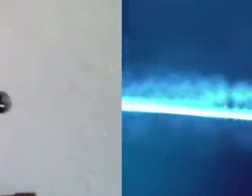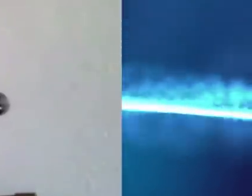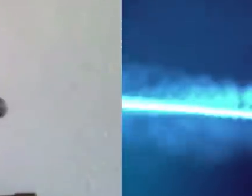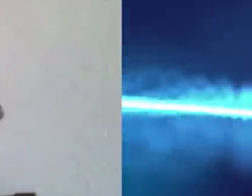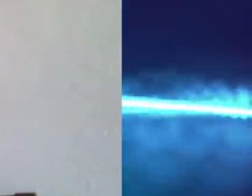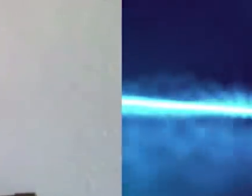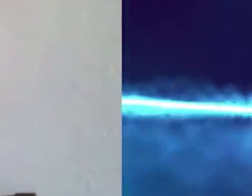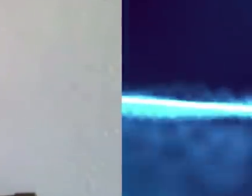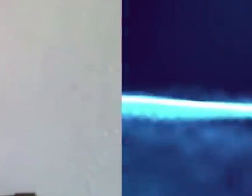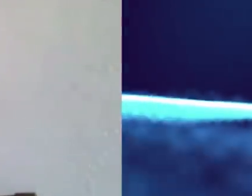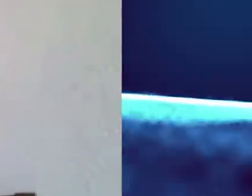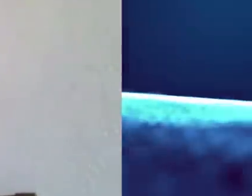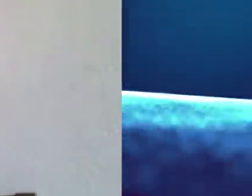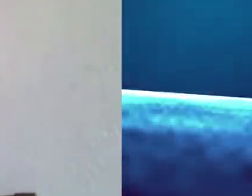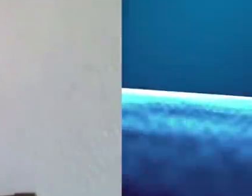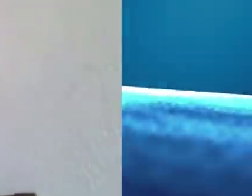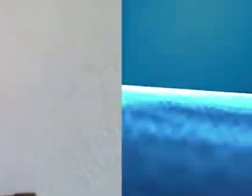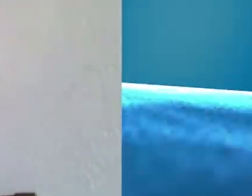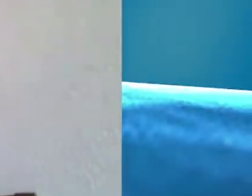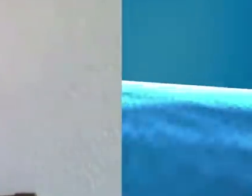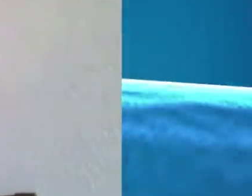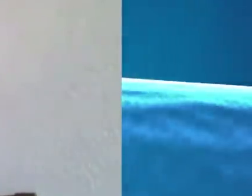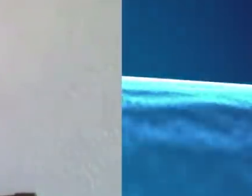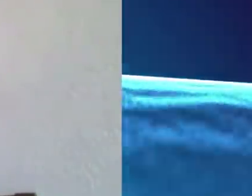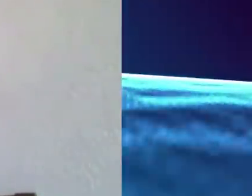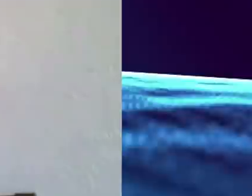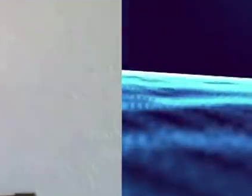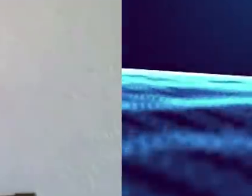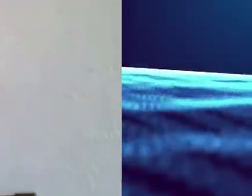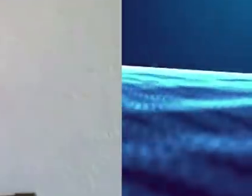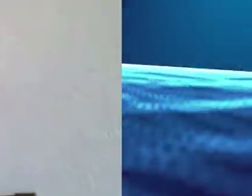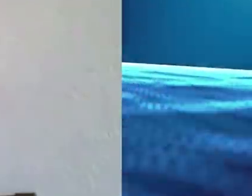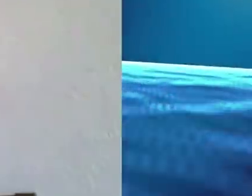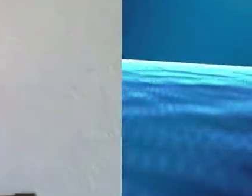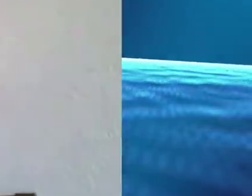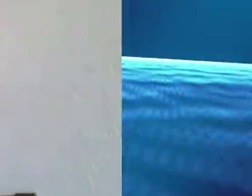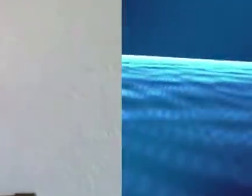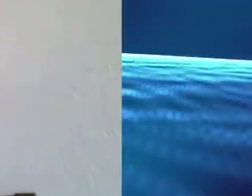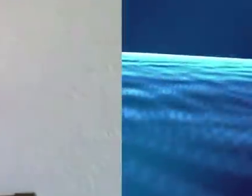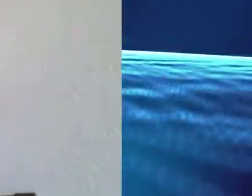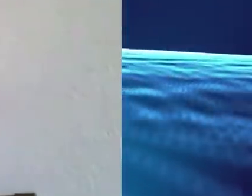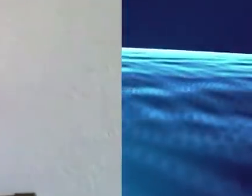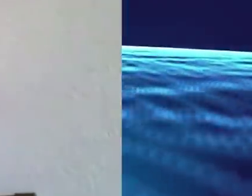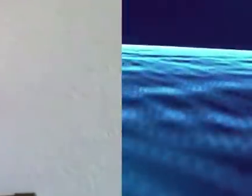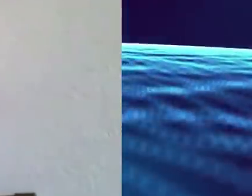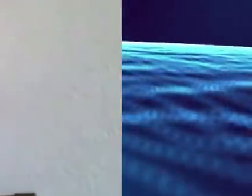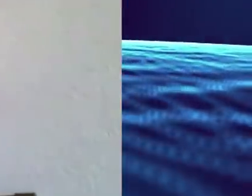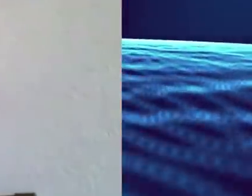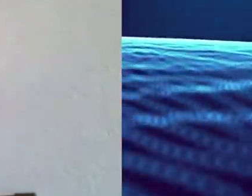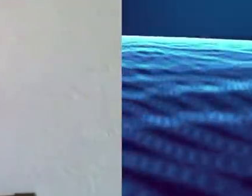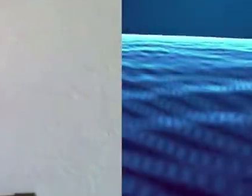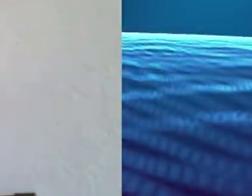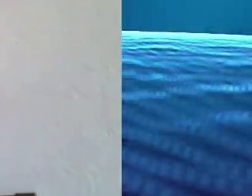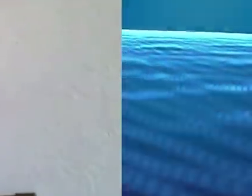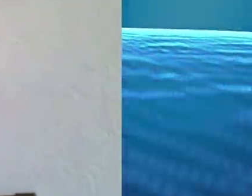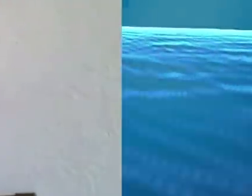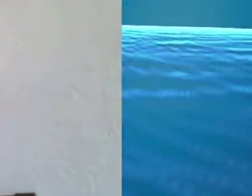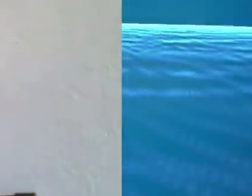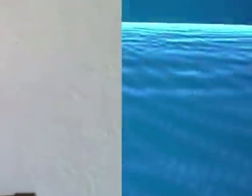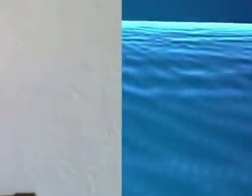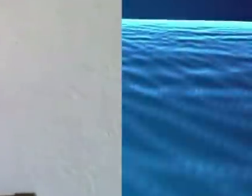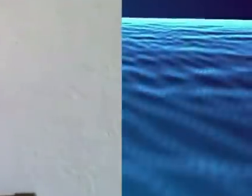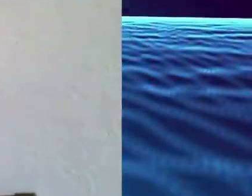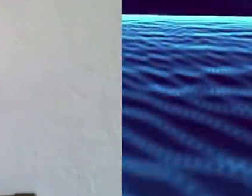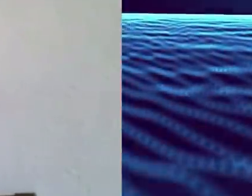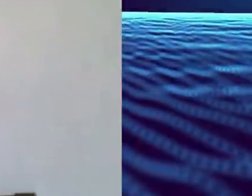don't want what Dr. Brandison spoke of to happen to. So there are those who are out there who have not come forward, we'd like to encourage you do so. And